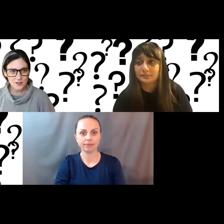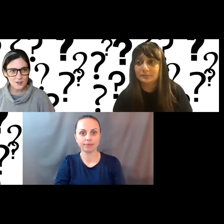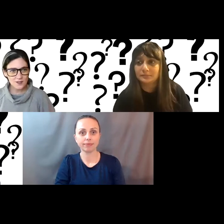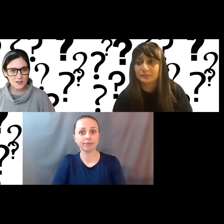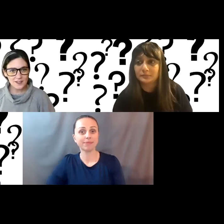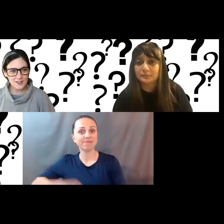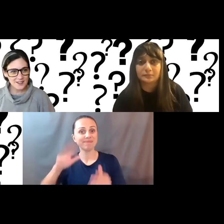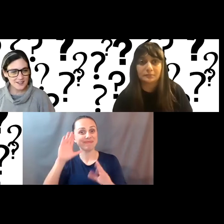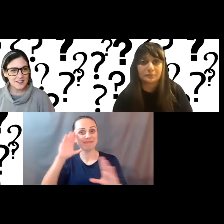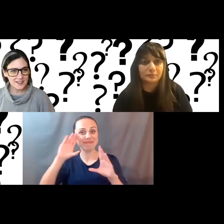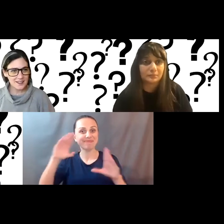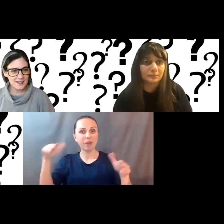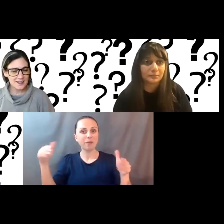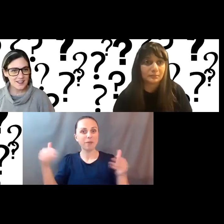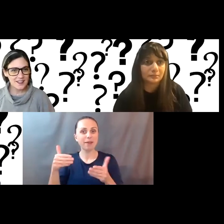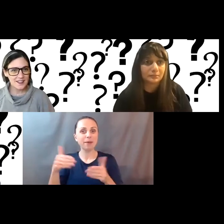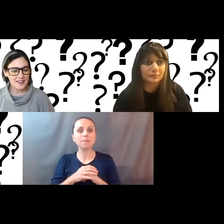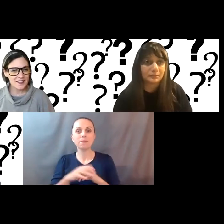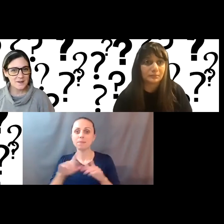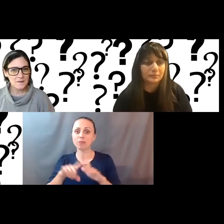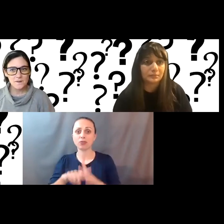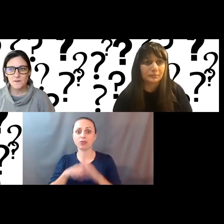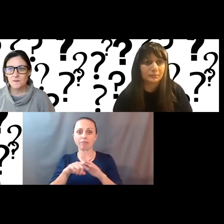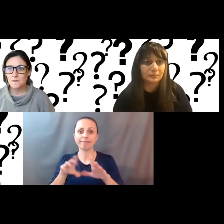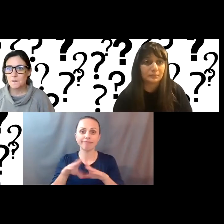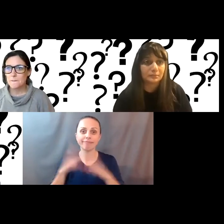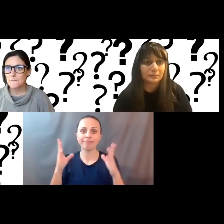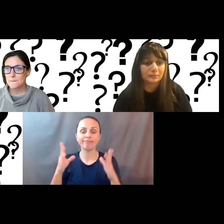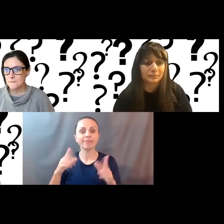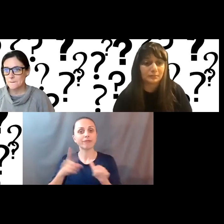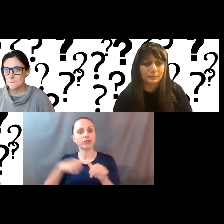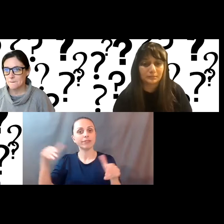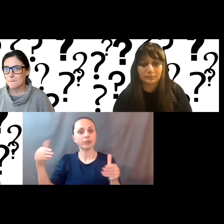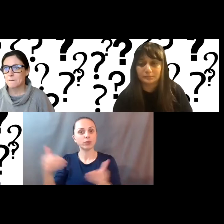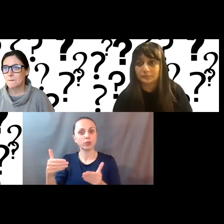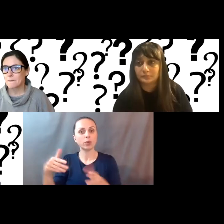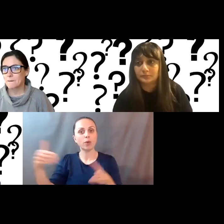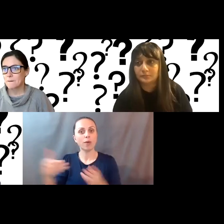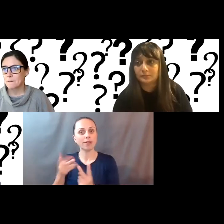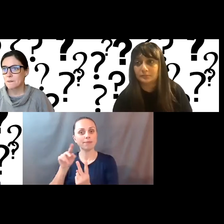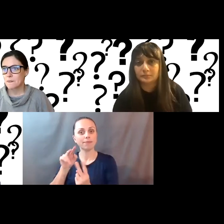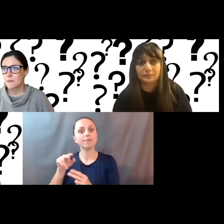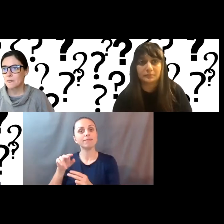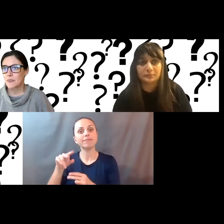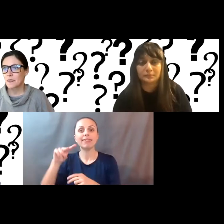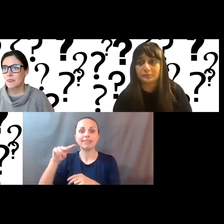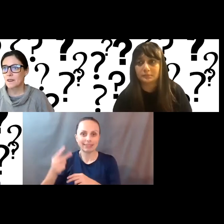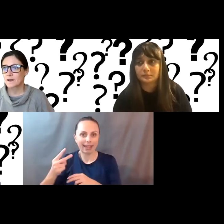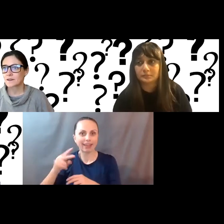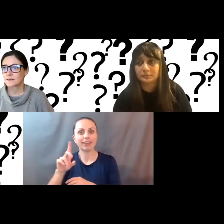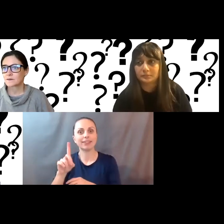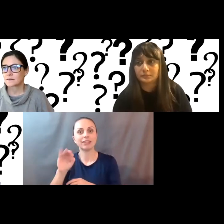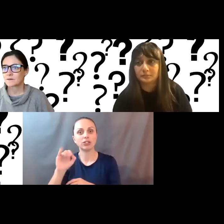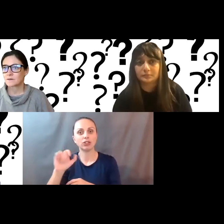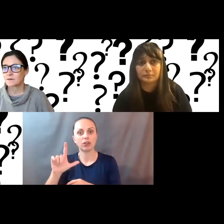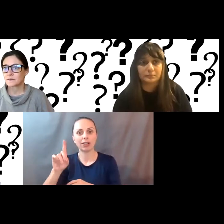Welcome everyone. So I'm just going to start us off today with a little introduction. Welcome to the second Digital Ladders Ask